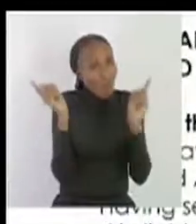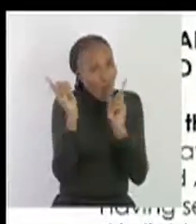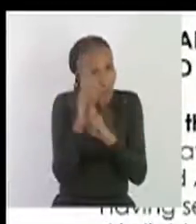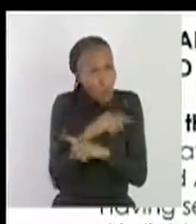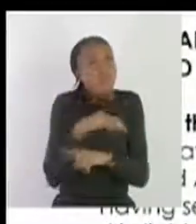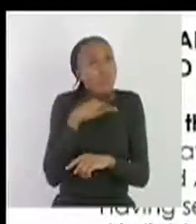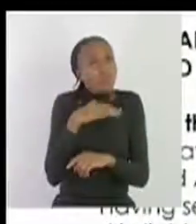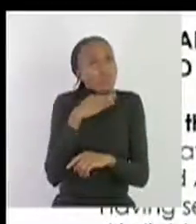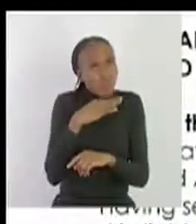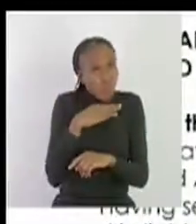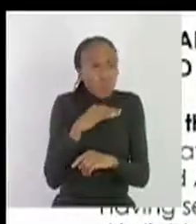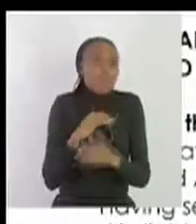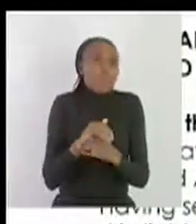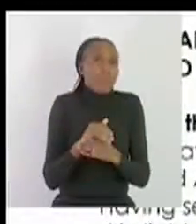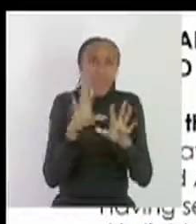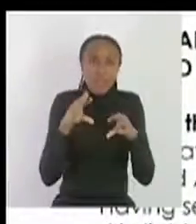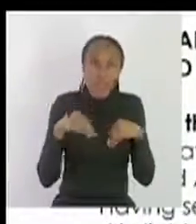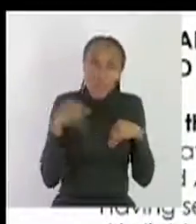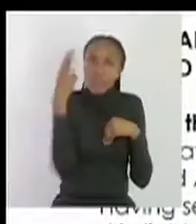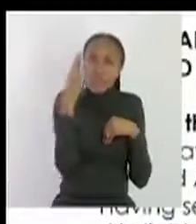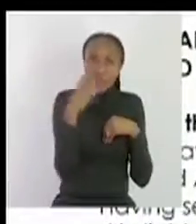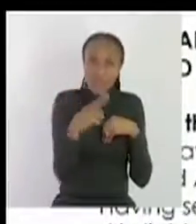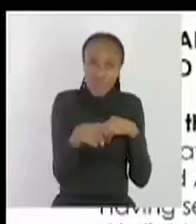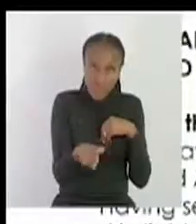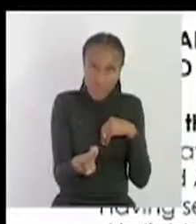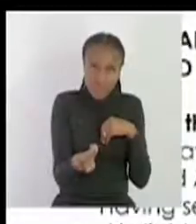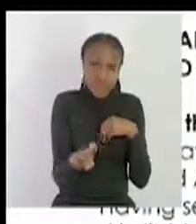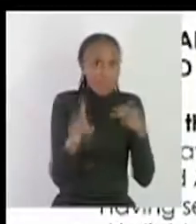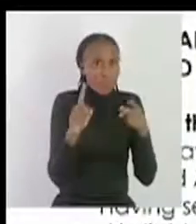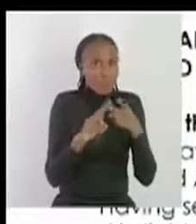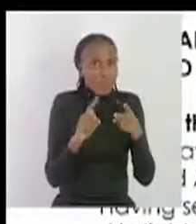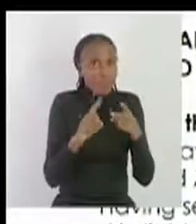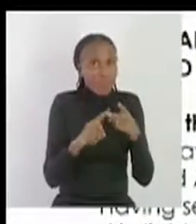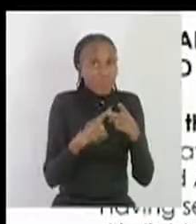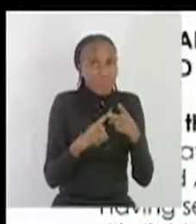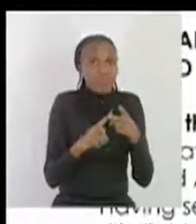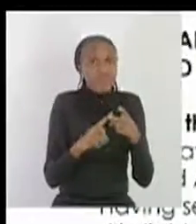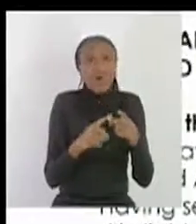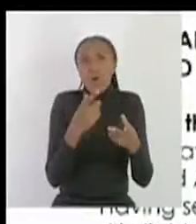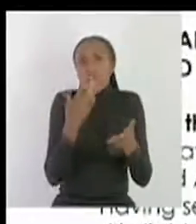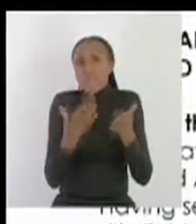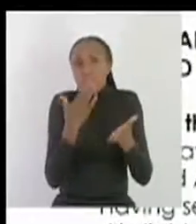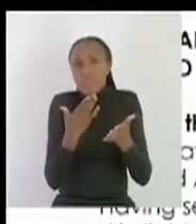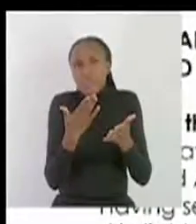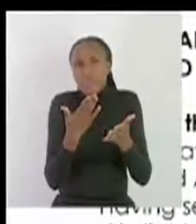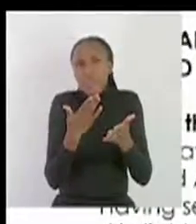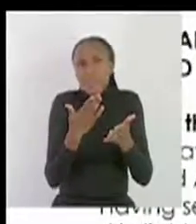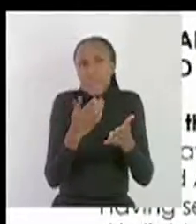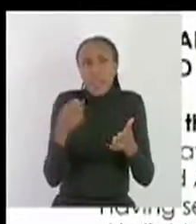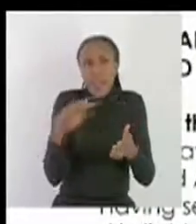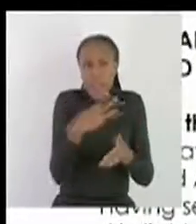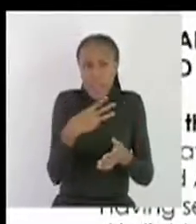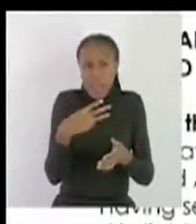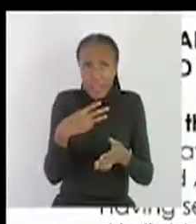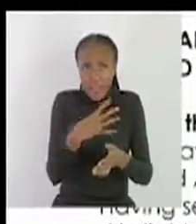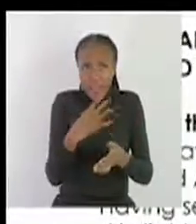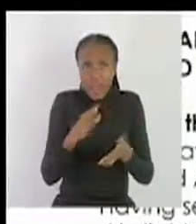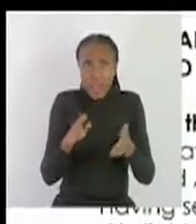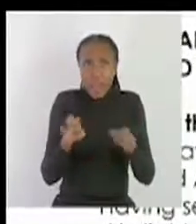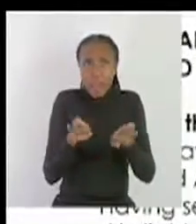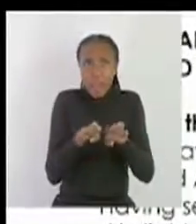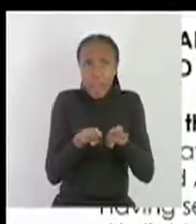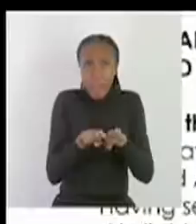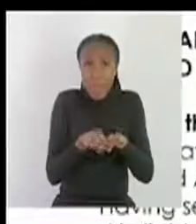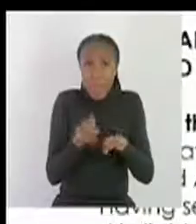it's a myth so don't do it and then the second myth says that HIV and AIDS turn your skin lighter so meaning